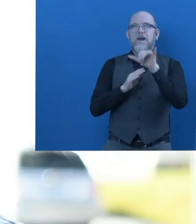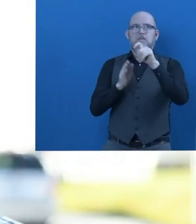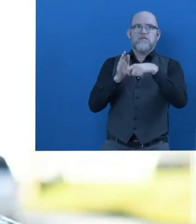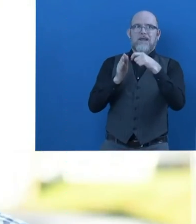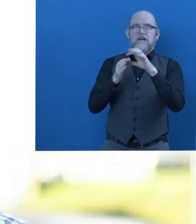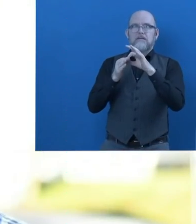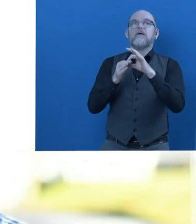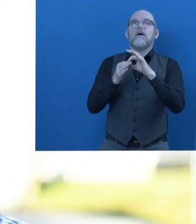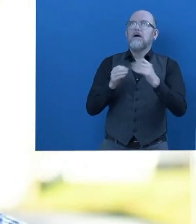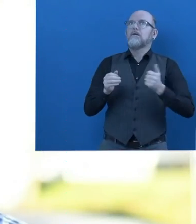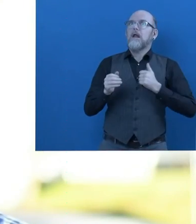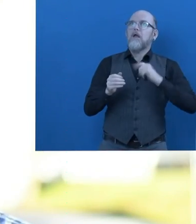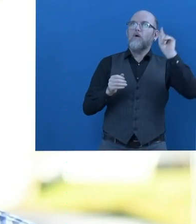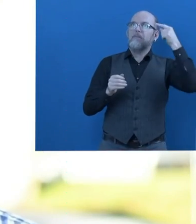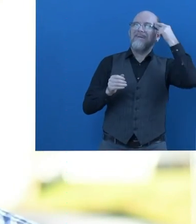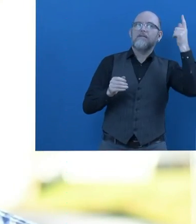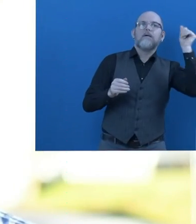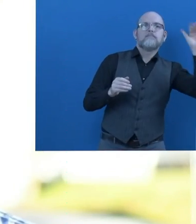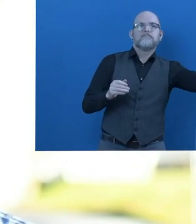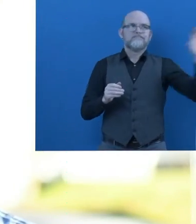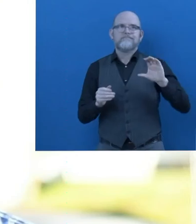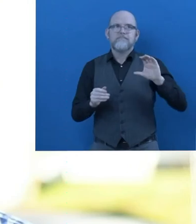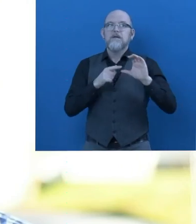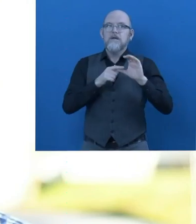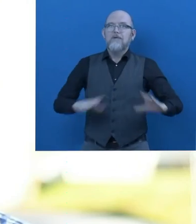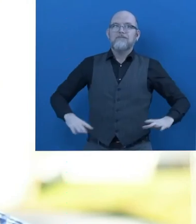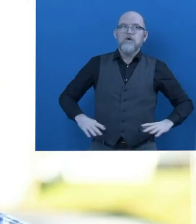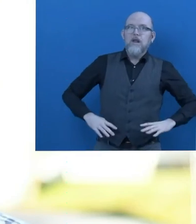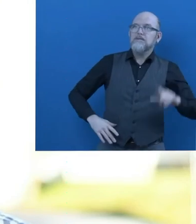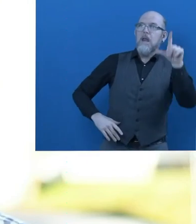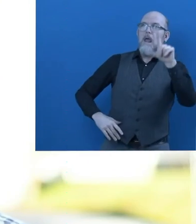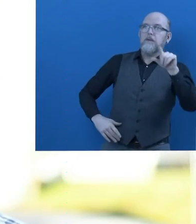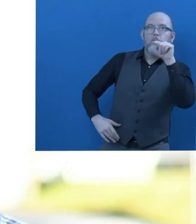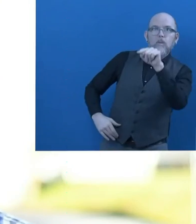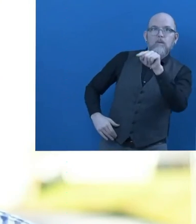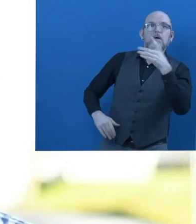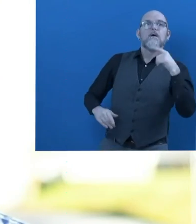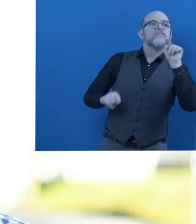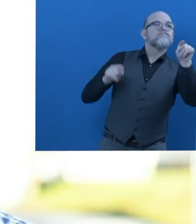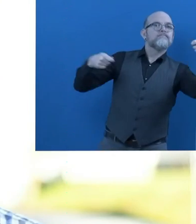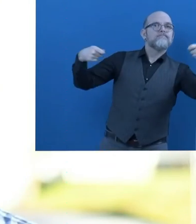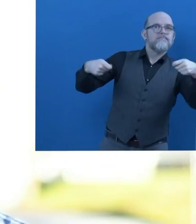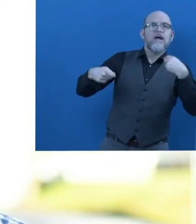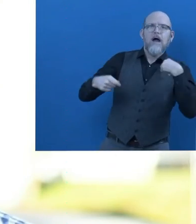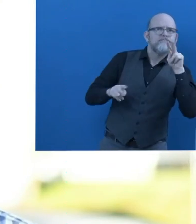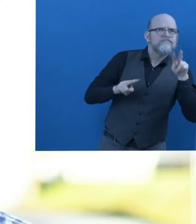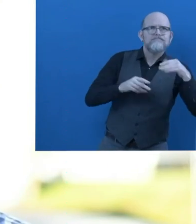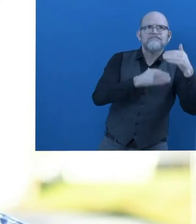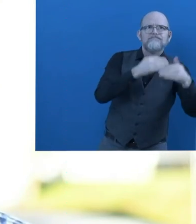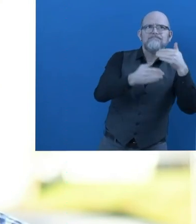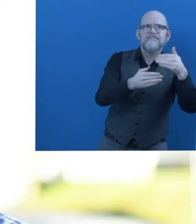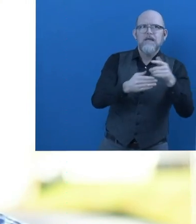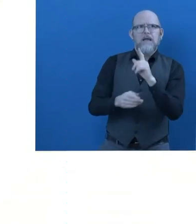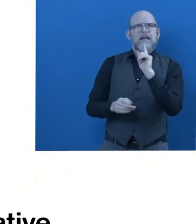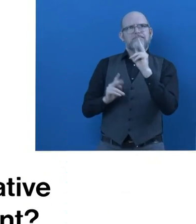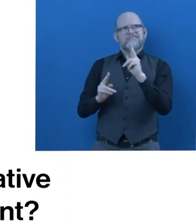federal government, the government of Canada, and the government of Newfoundland and Labrador as a pilot. This has been an identified need and we look forward